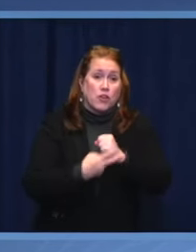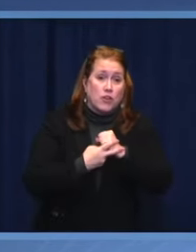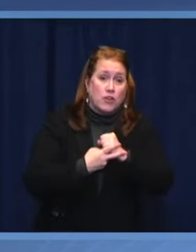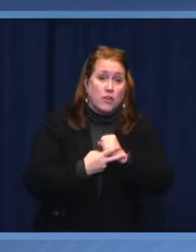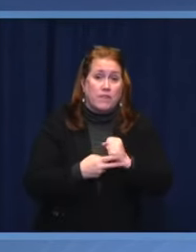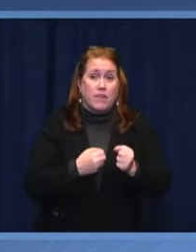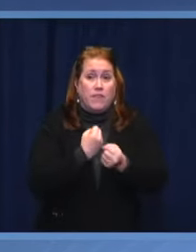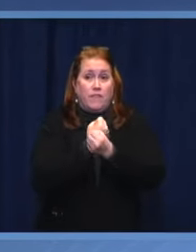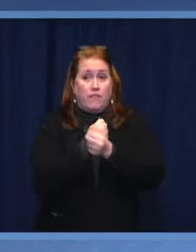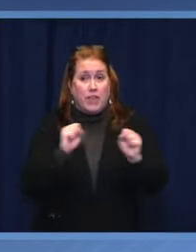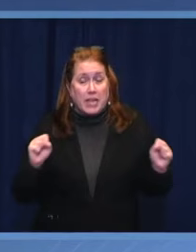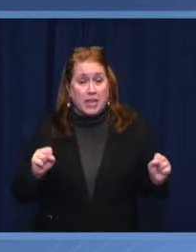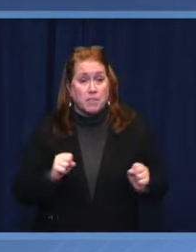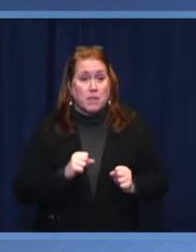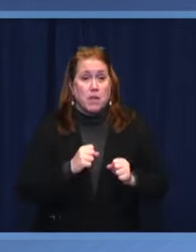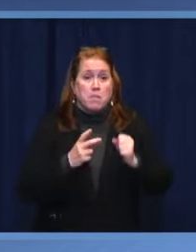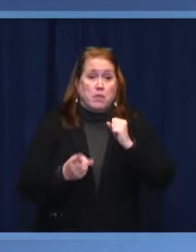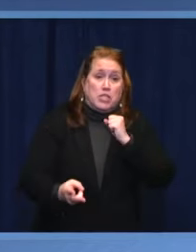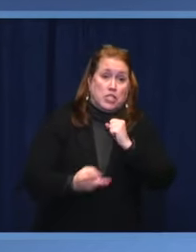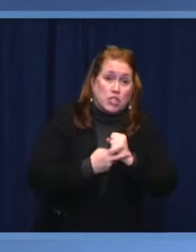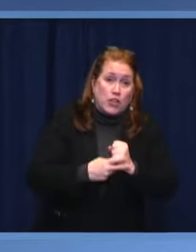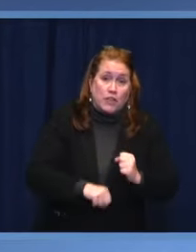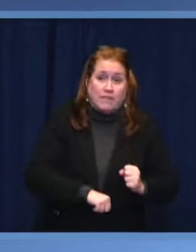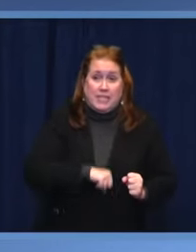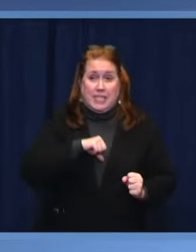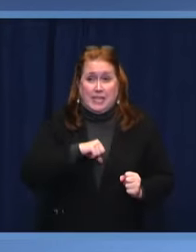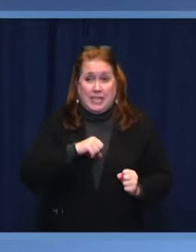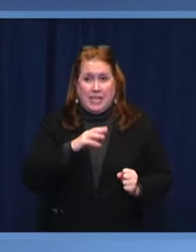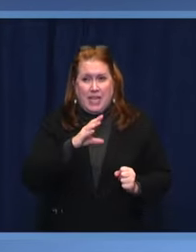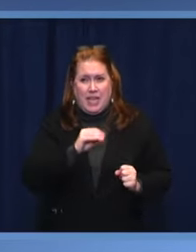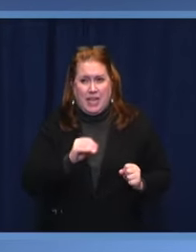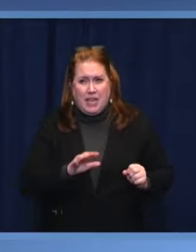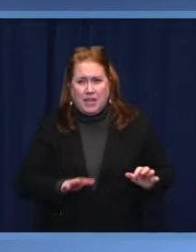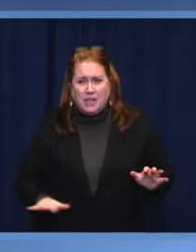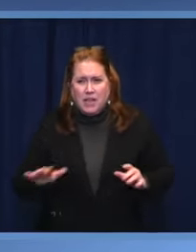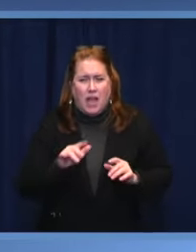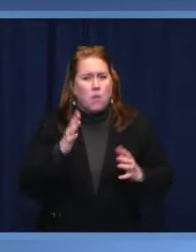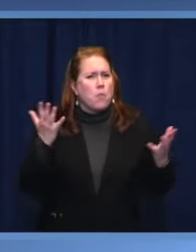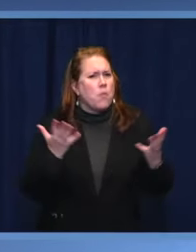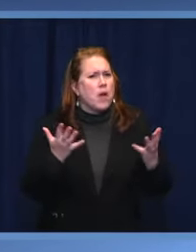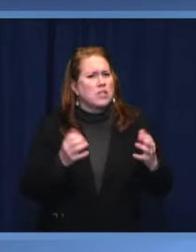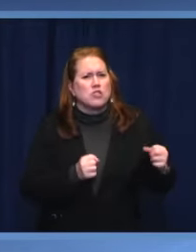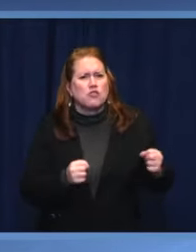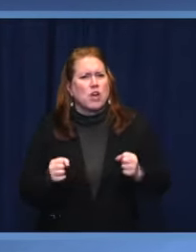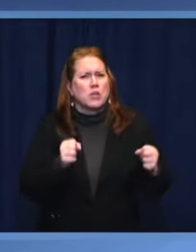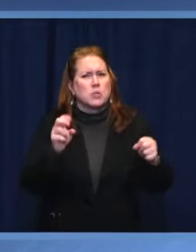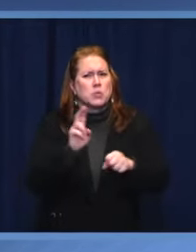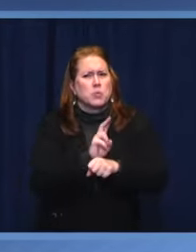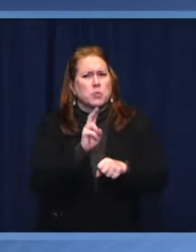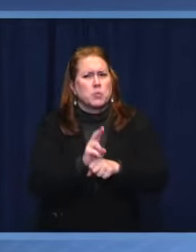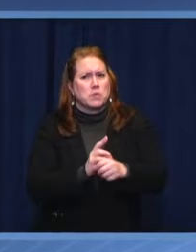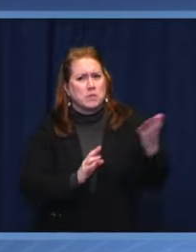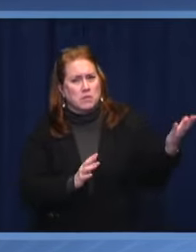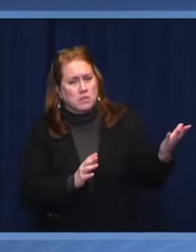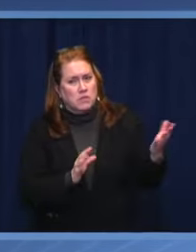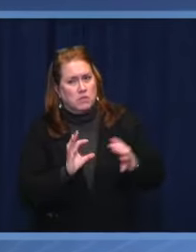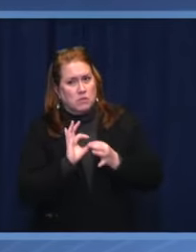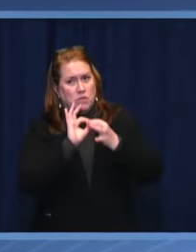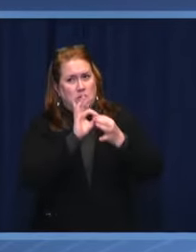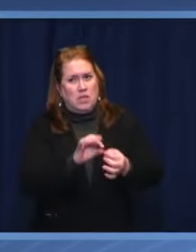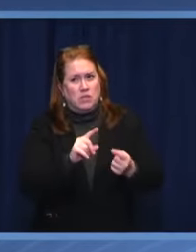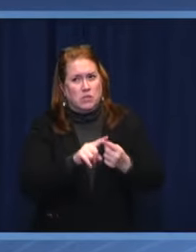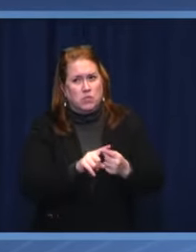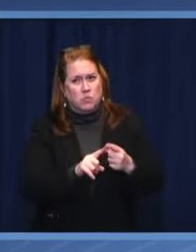dignity, to preserve our land. that, but what is the strategy of the free war in relation to totalitarian